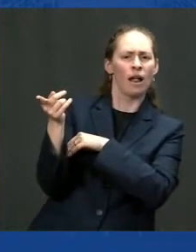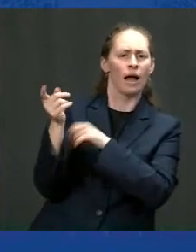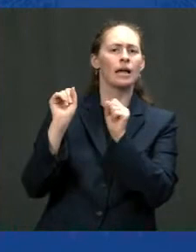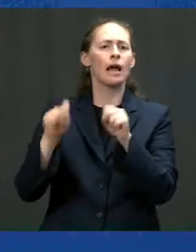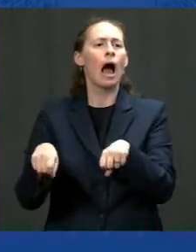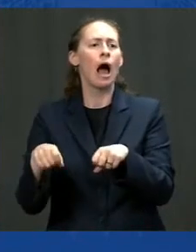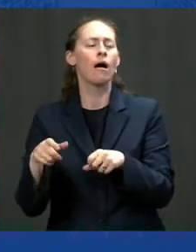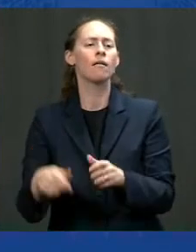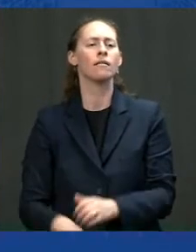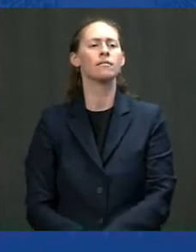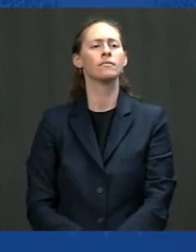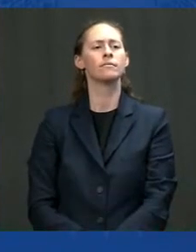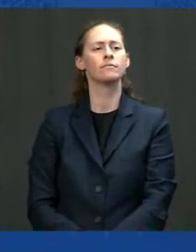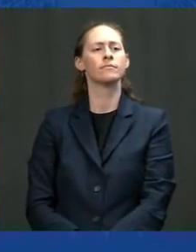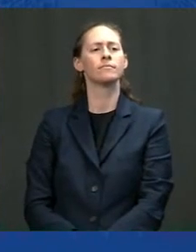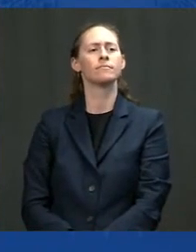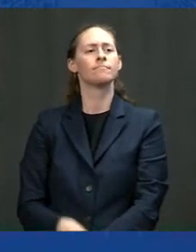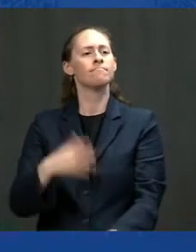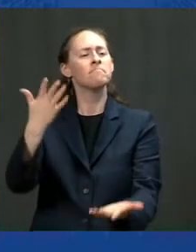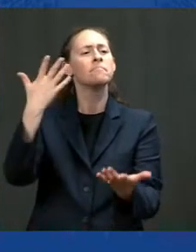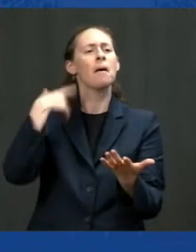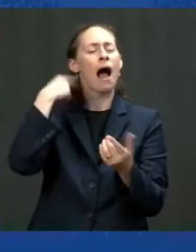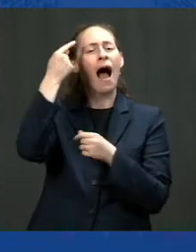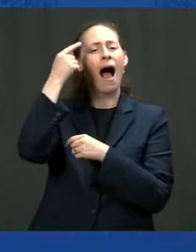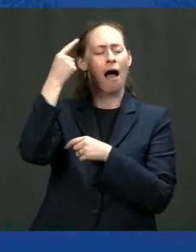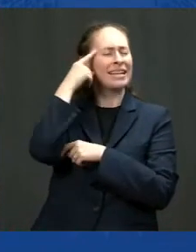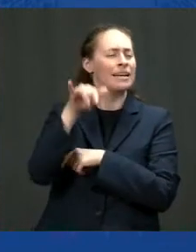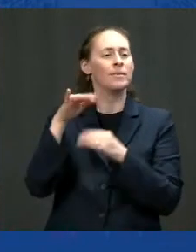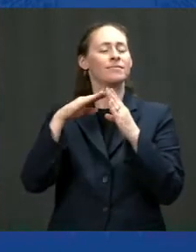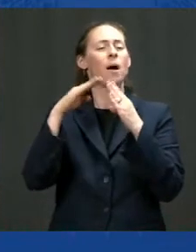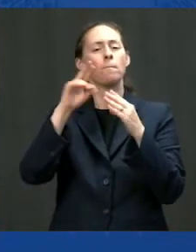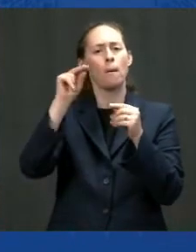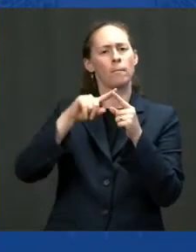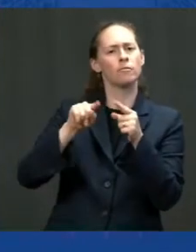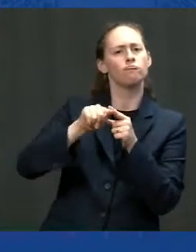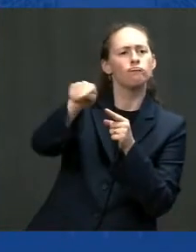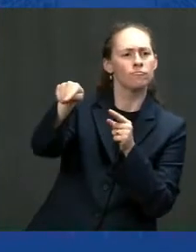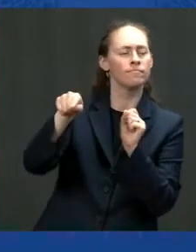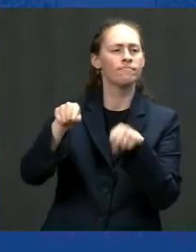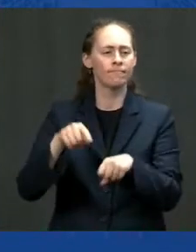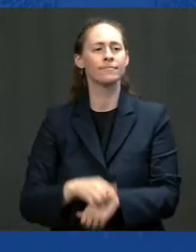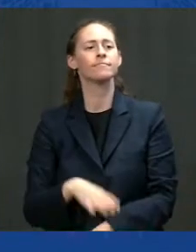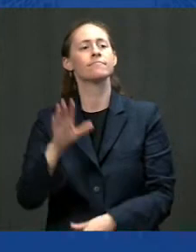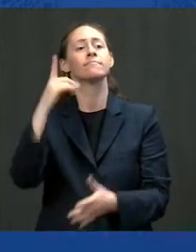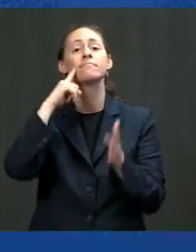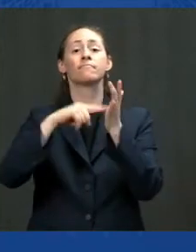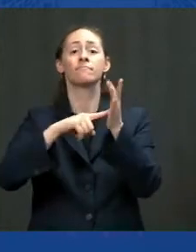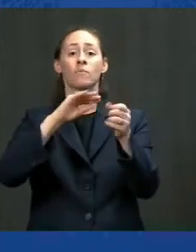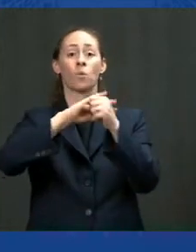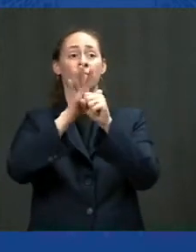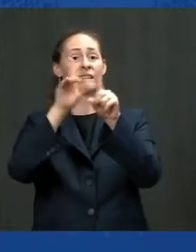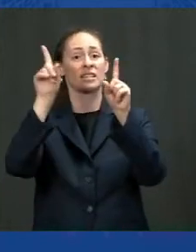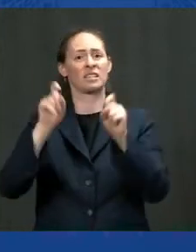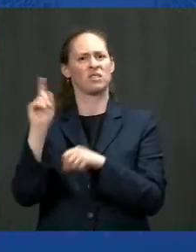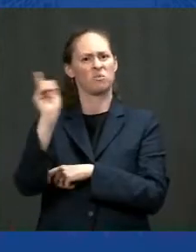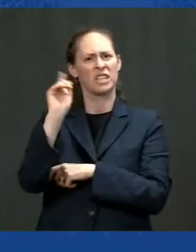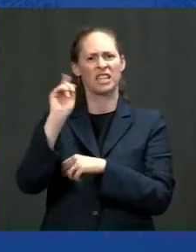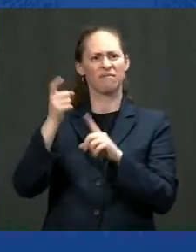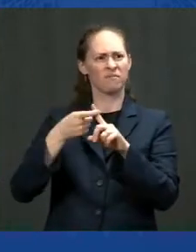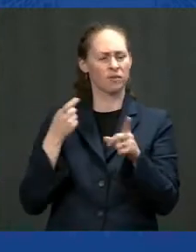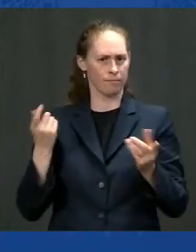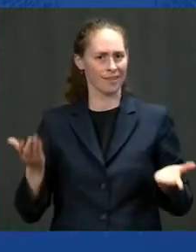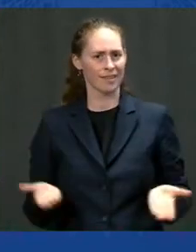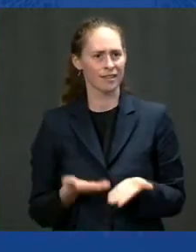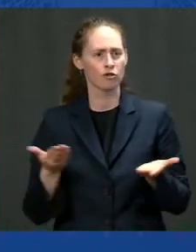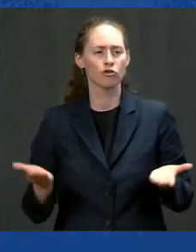thinking from Scranton. The COVID-19 tests are being made right here, bringing good jobs along with it, meaning that we're developing